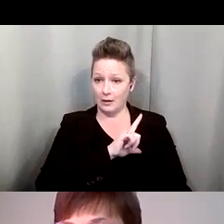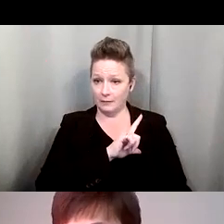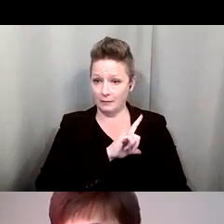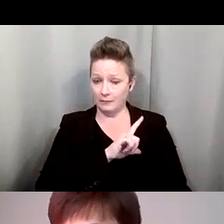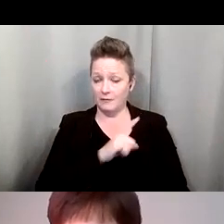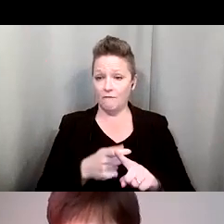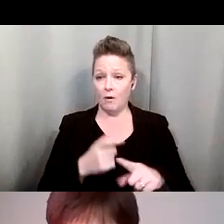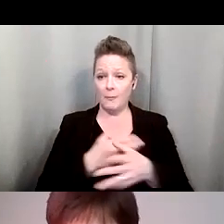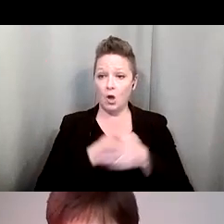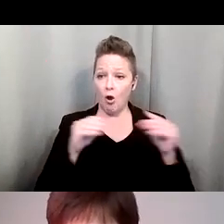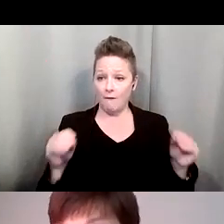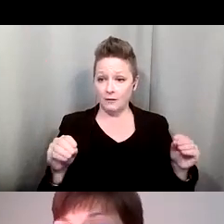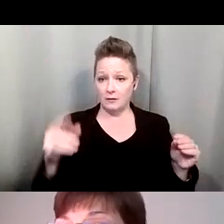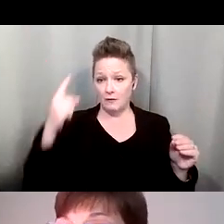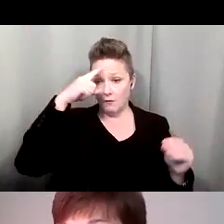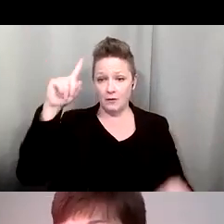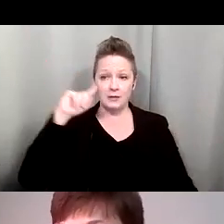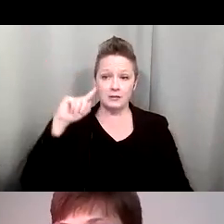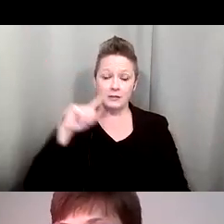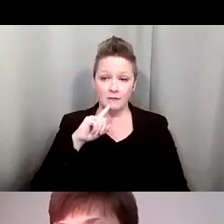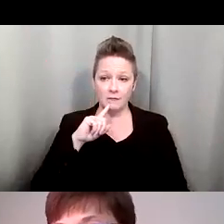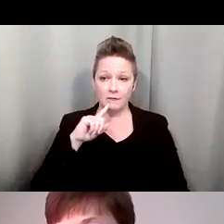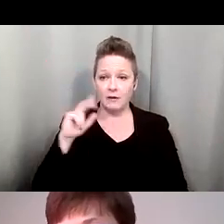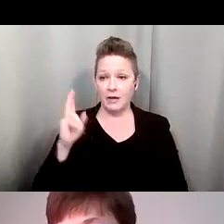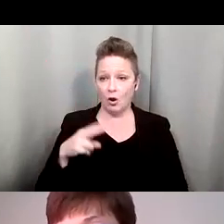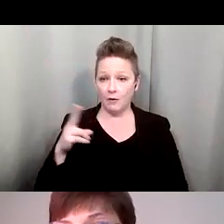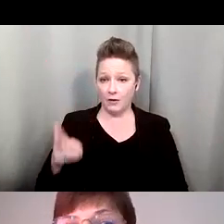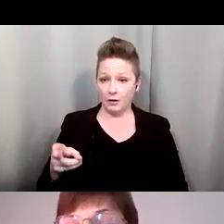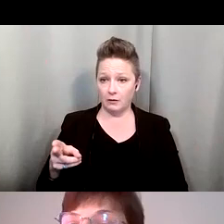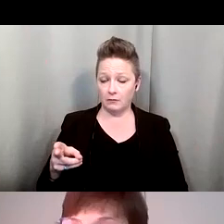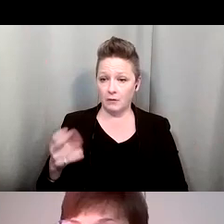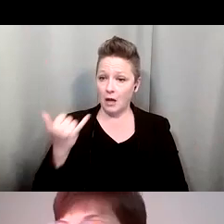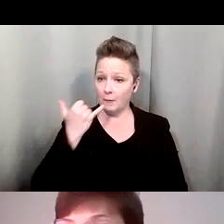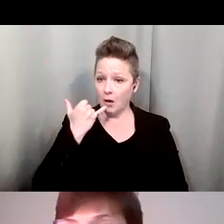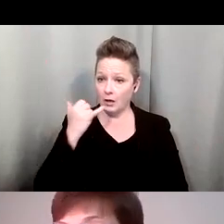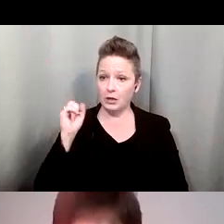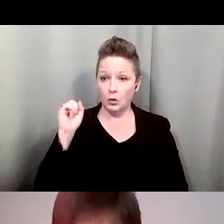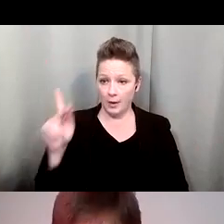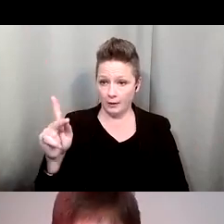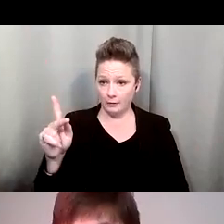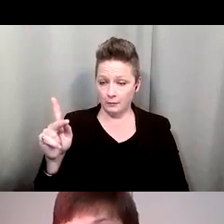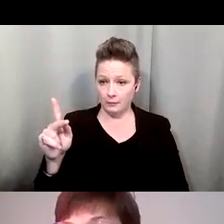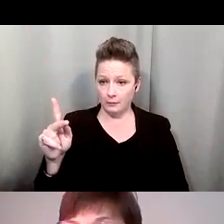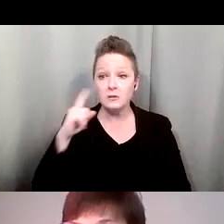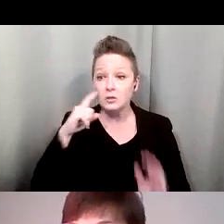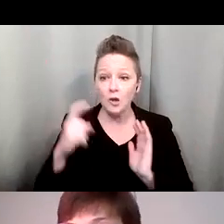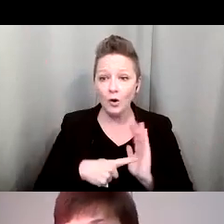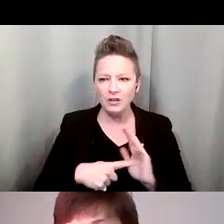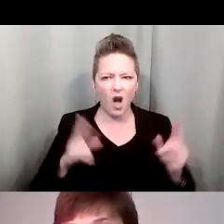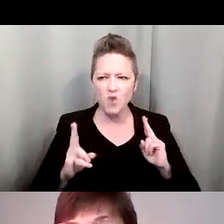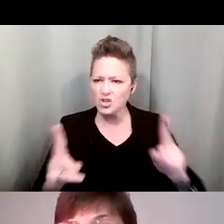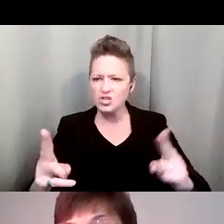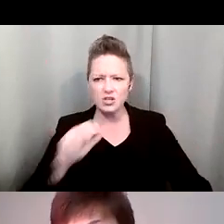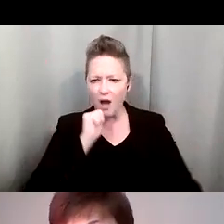for the Deaf and Hard of Hearing. I am returning your call. Have you noticed, I did not rush. I said it at a steady